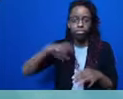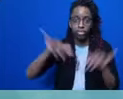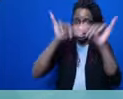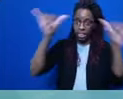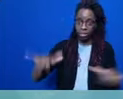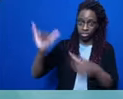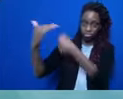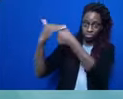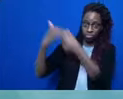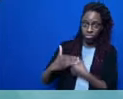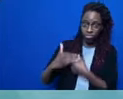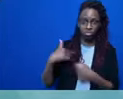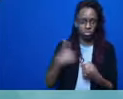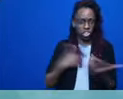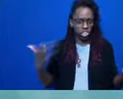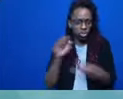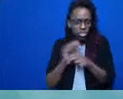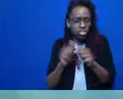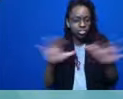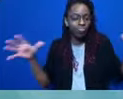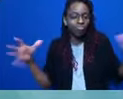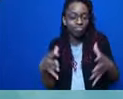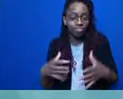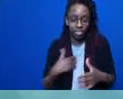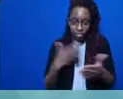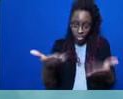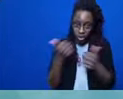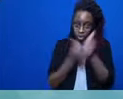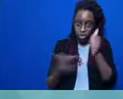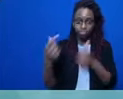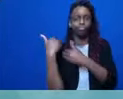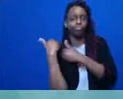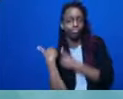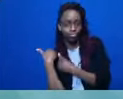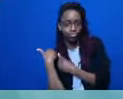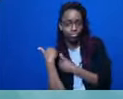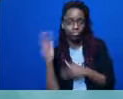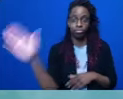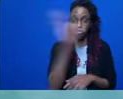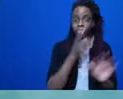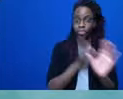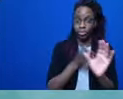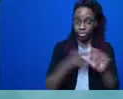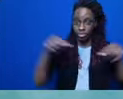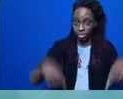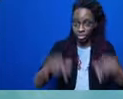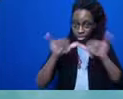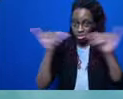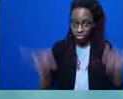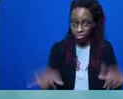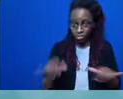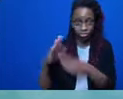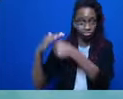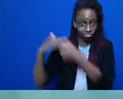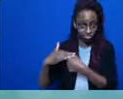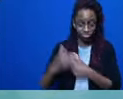We invite everyone to be accountable for their participation within these systems of oppression. We ask everyone to challenge themselves